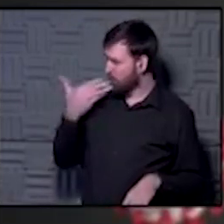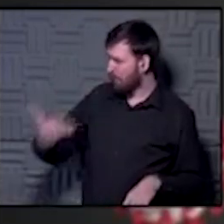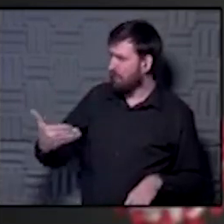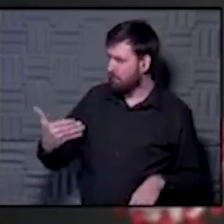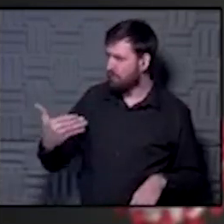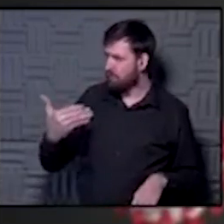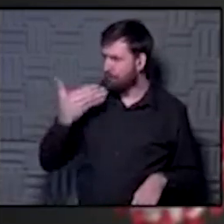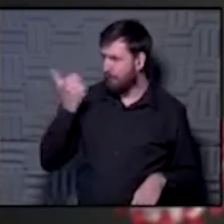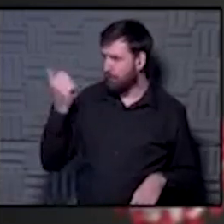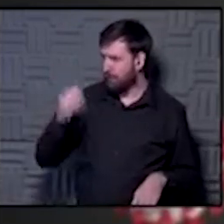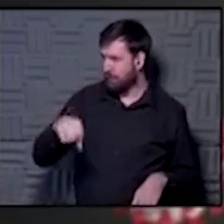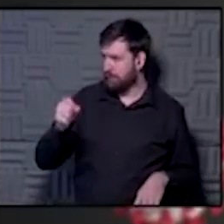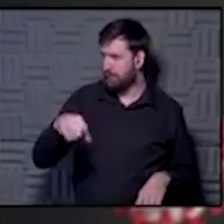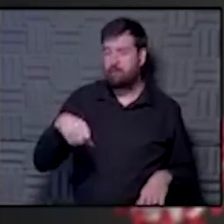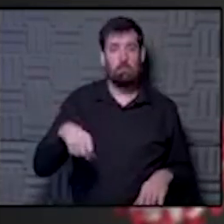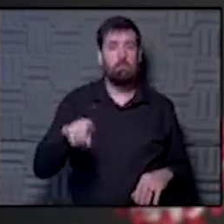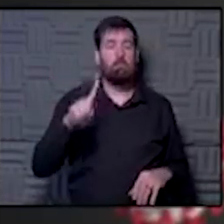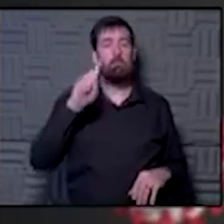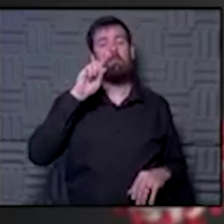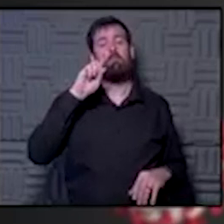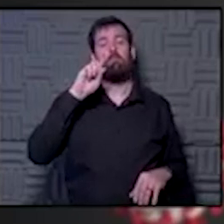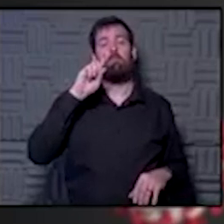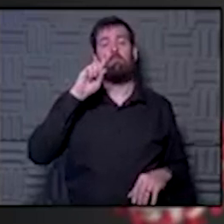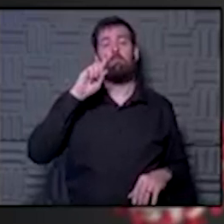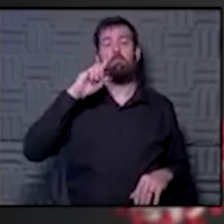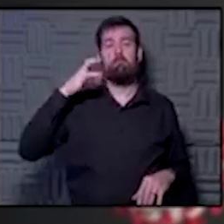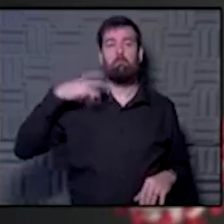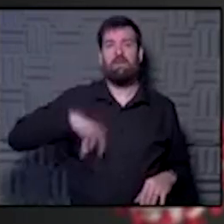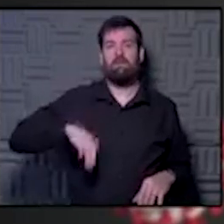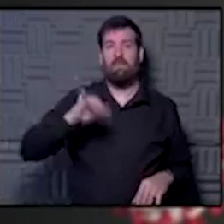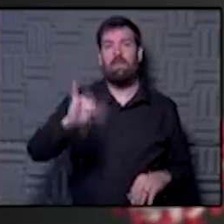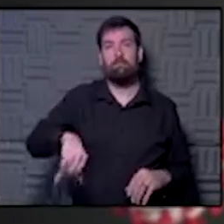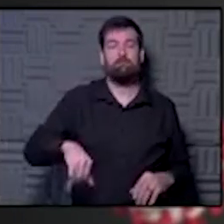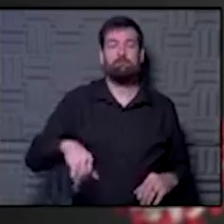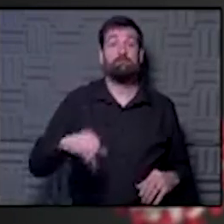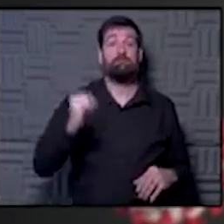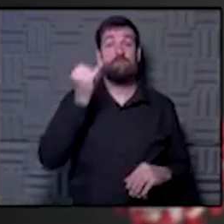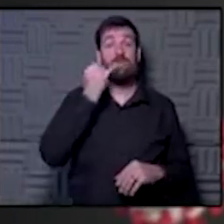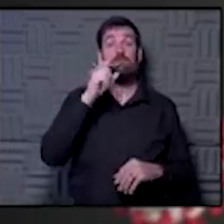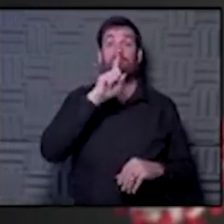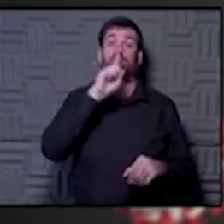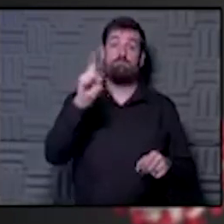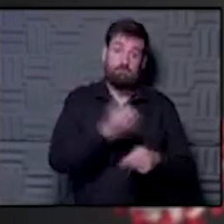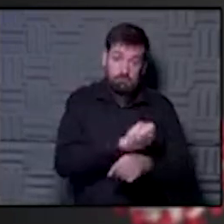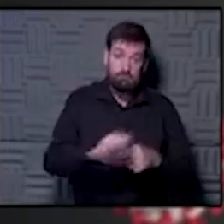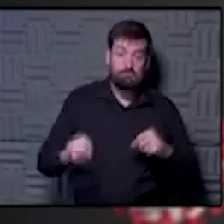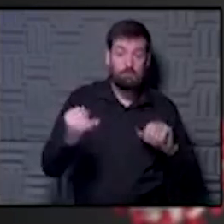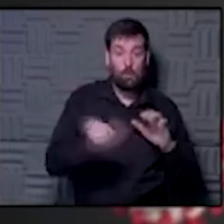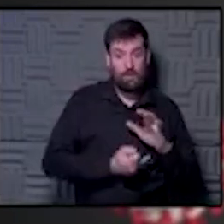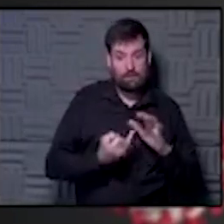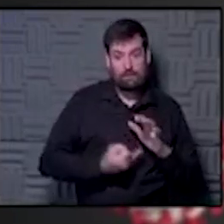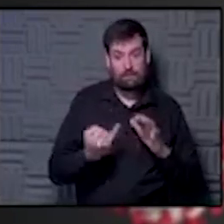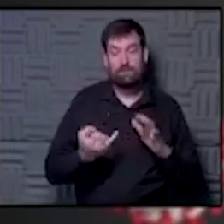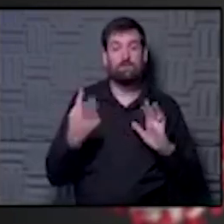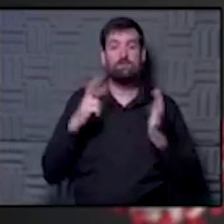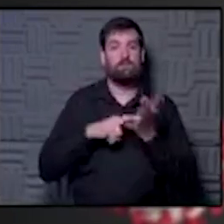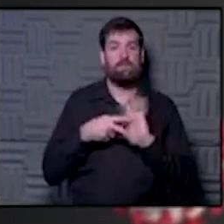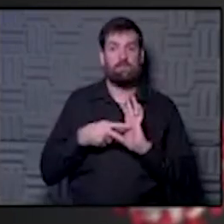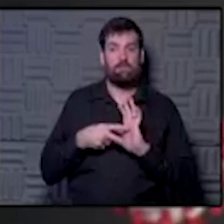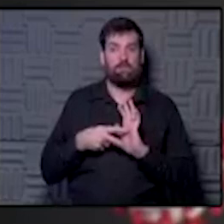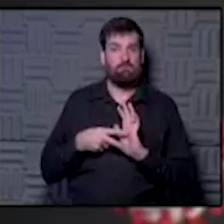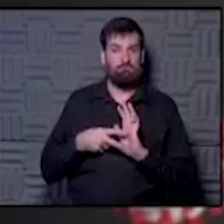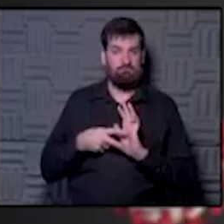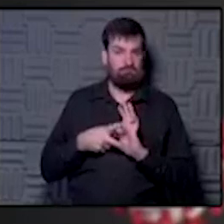done that. What do you think? Yeah. I think there's benefit of doing that because if you've truly quarantined yourself, you've prevented your